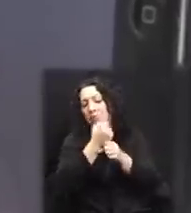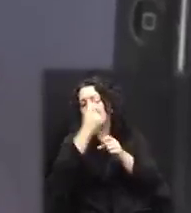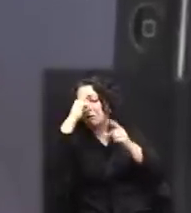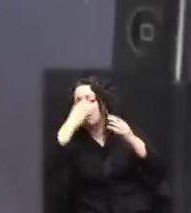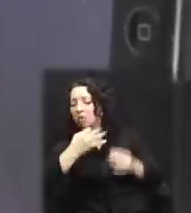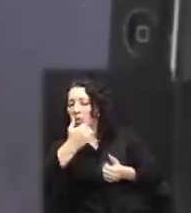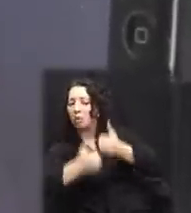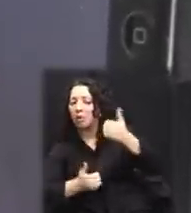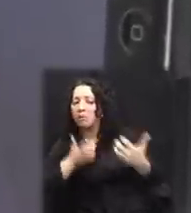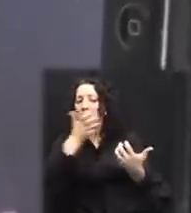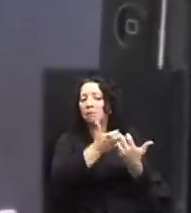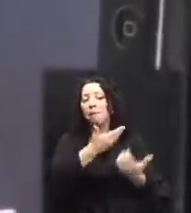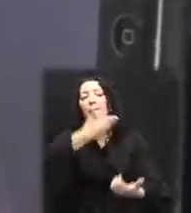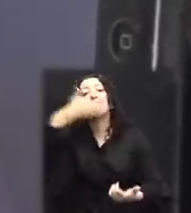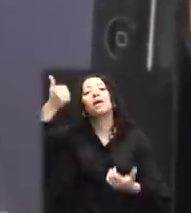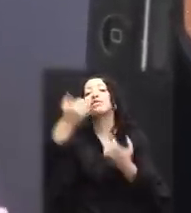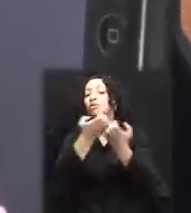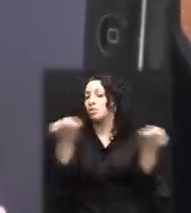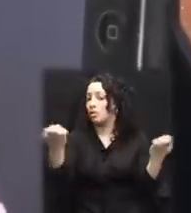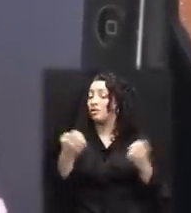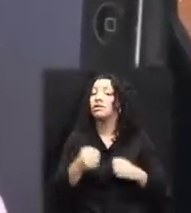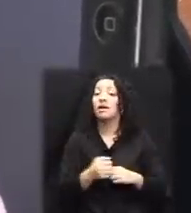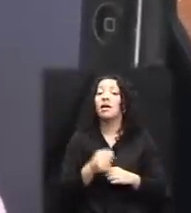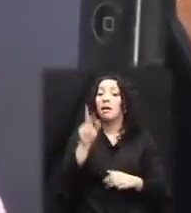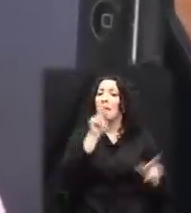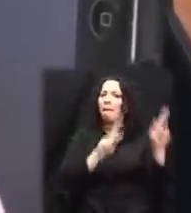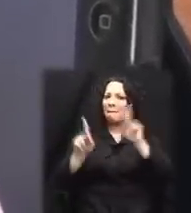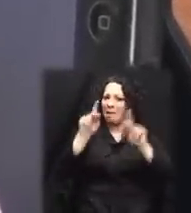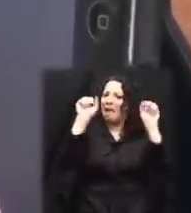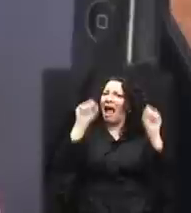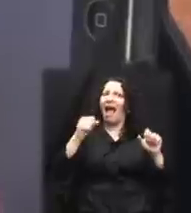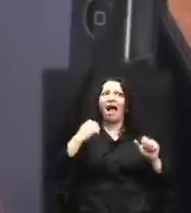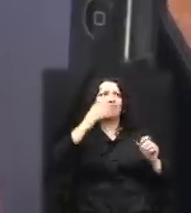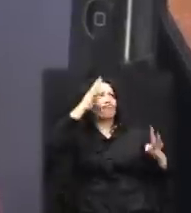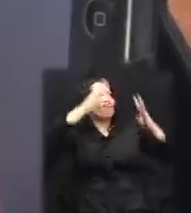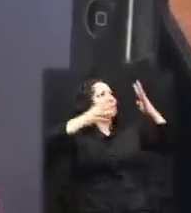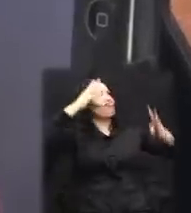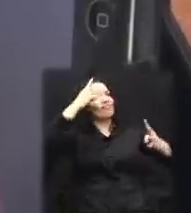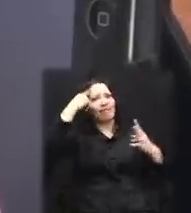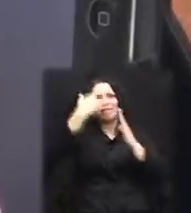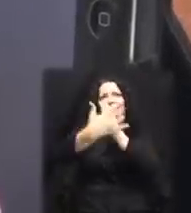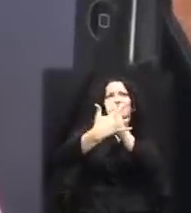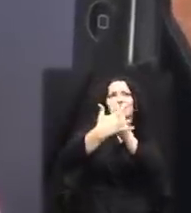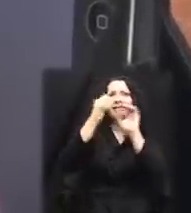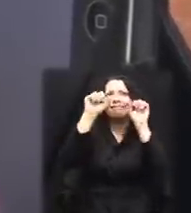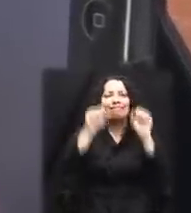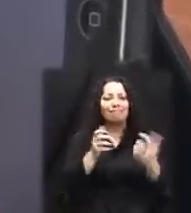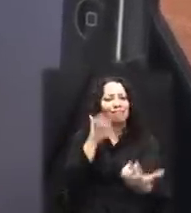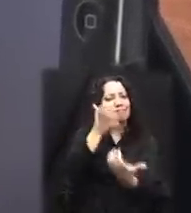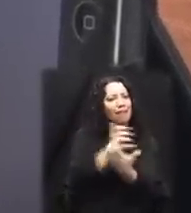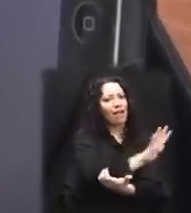People can be creative with the technology to meet their needs. The possibilities are endless.